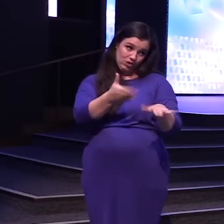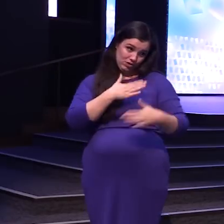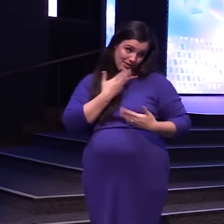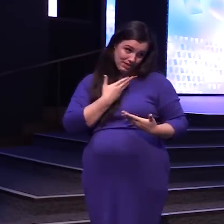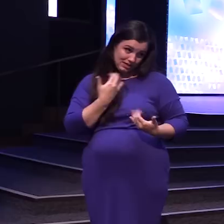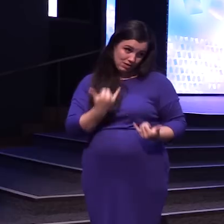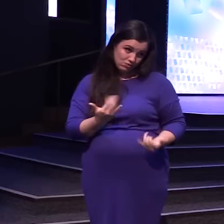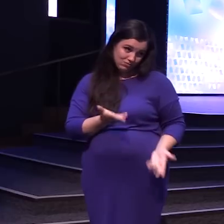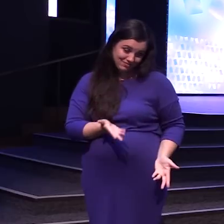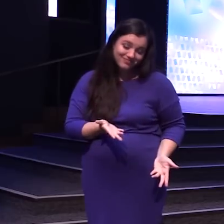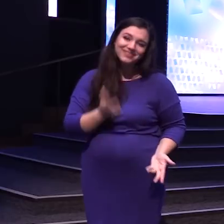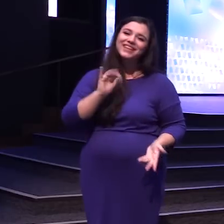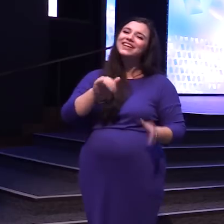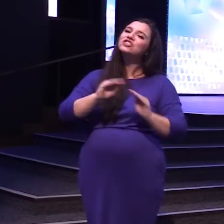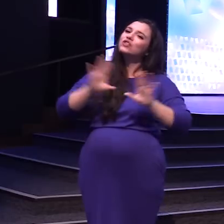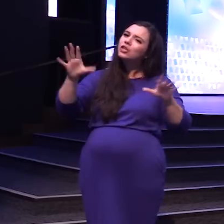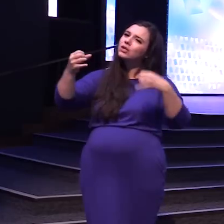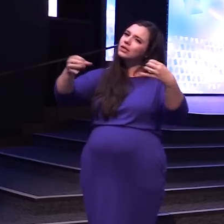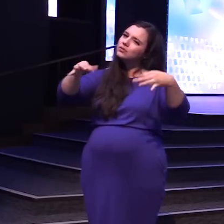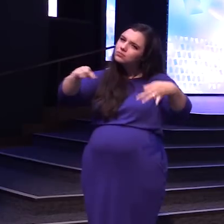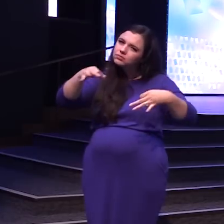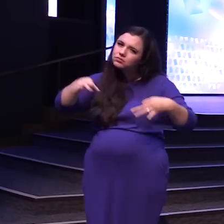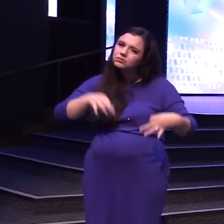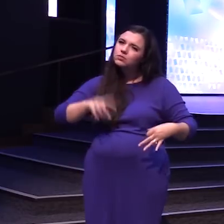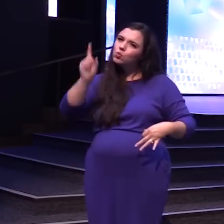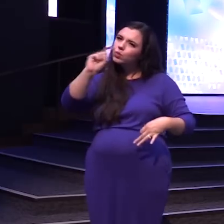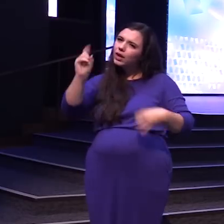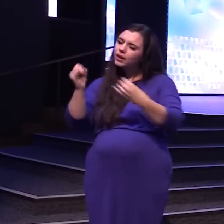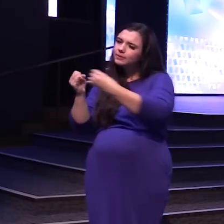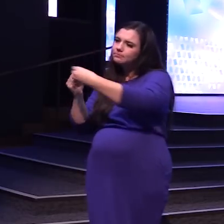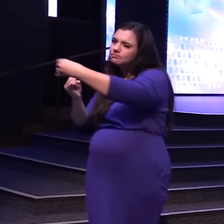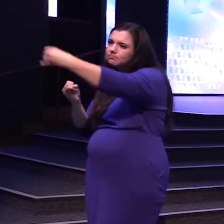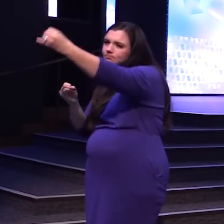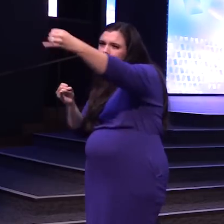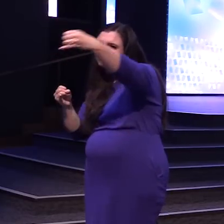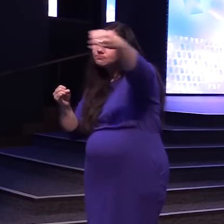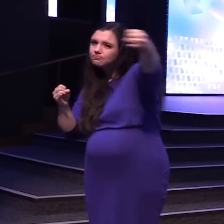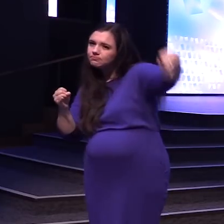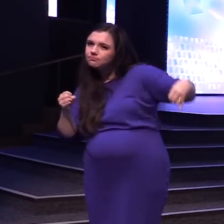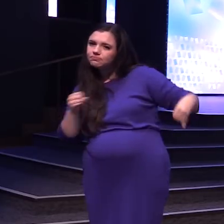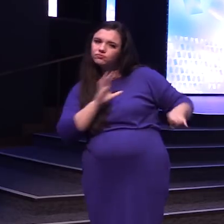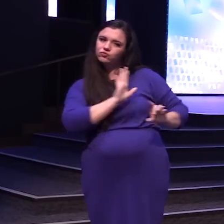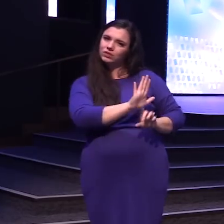Clearly defining The boundaries Of the territory